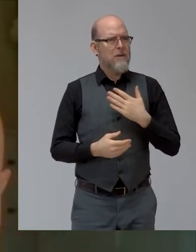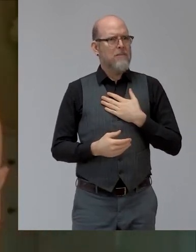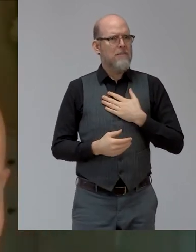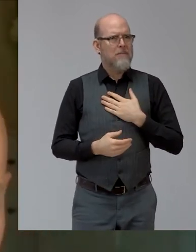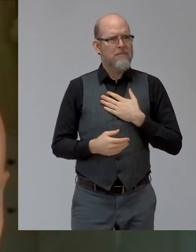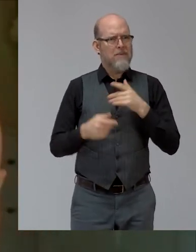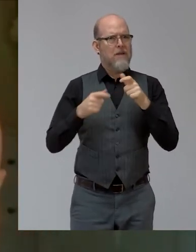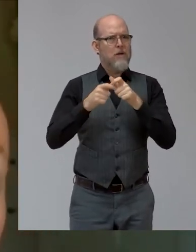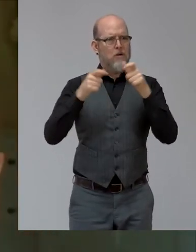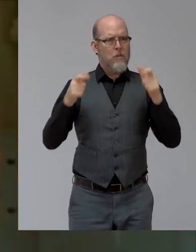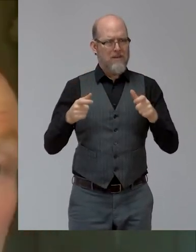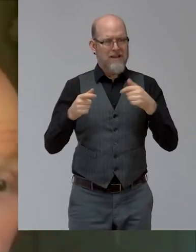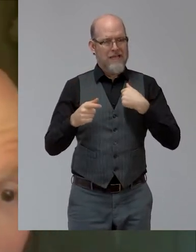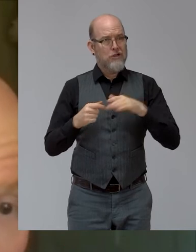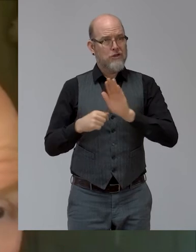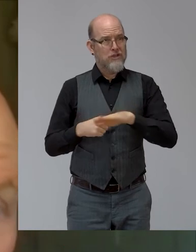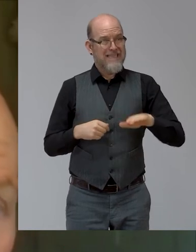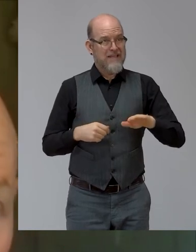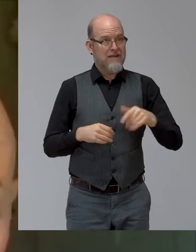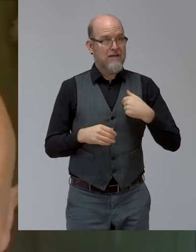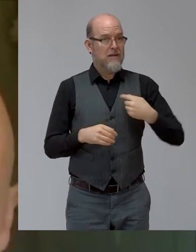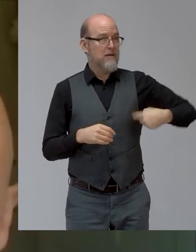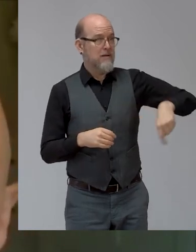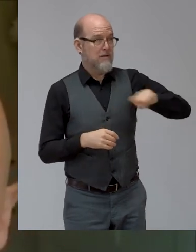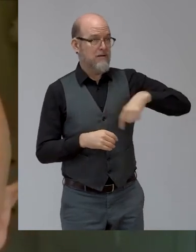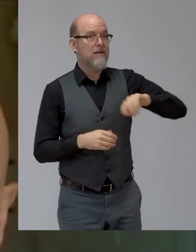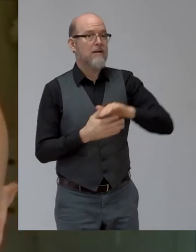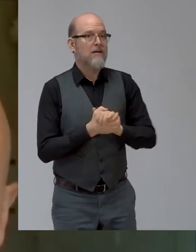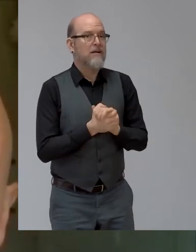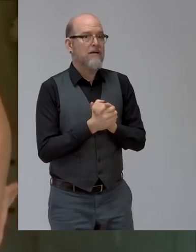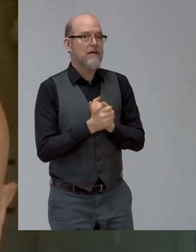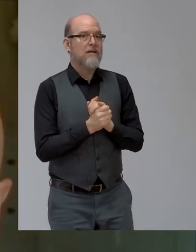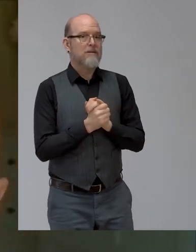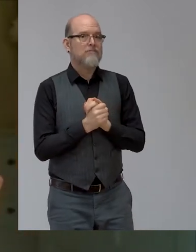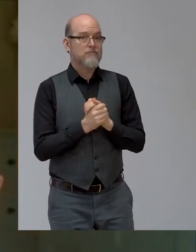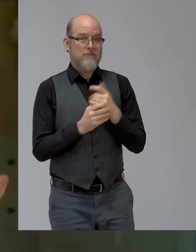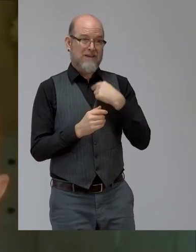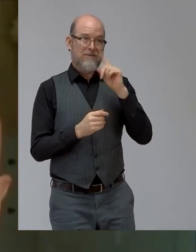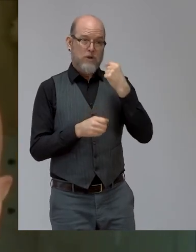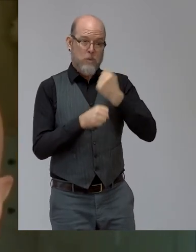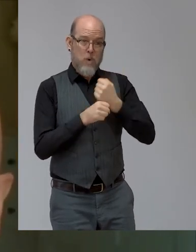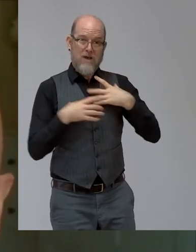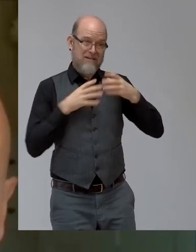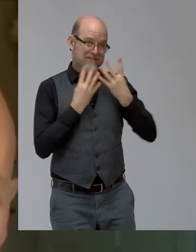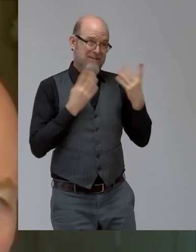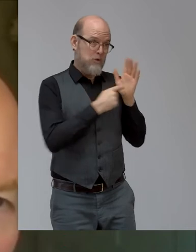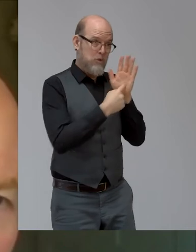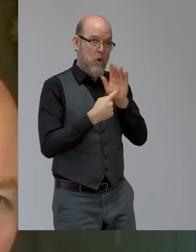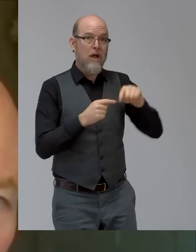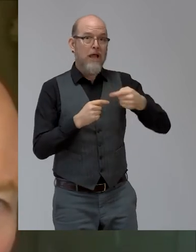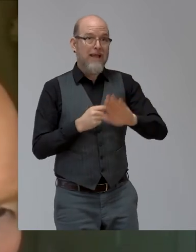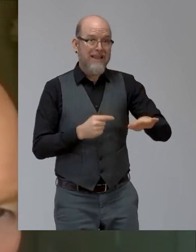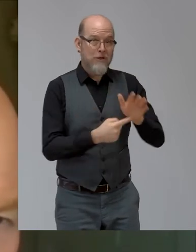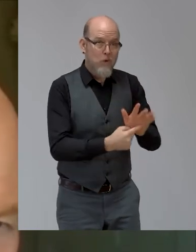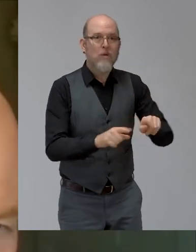you know, I was overcoming an enormous challenge, which I suppose, you know, I suppose that was the case. And if anything, I think their